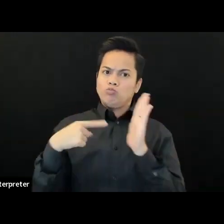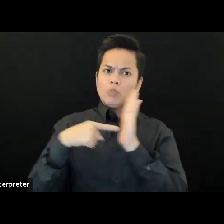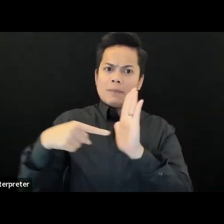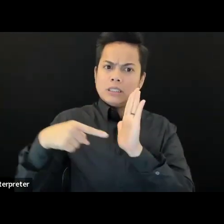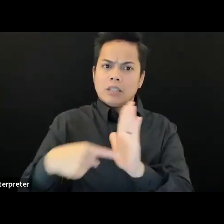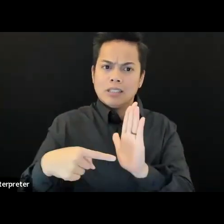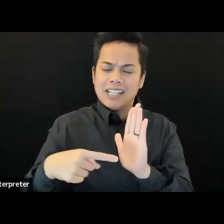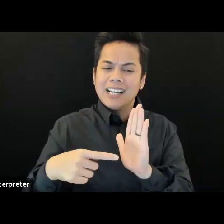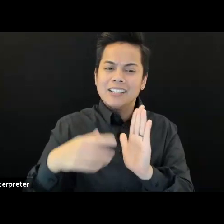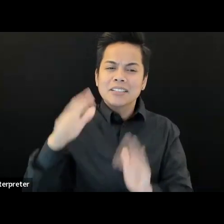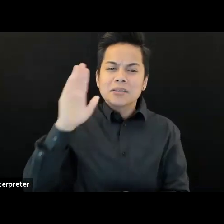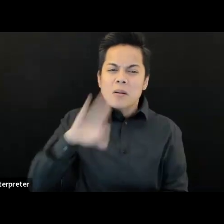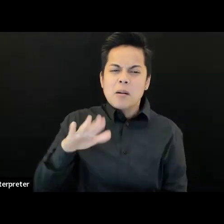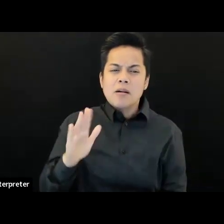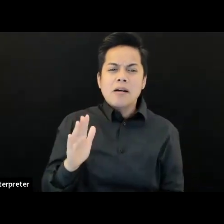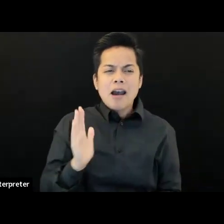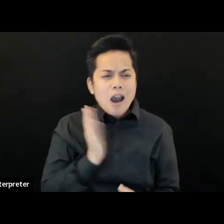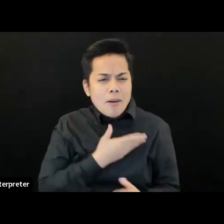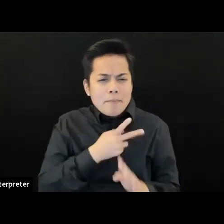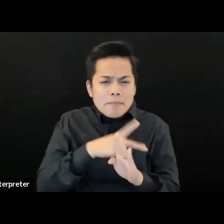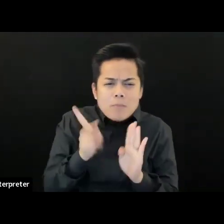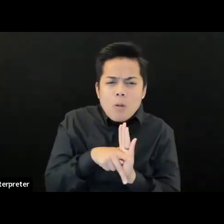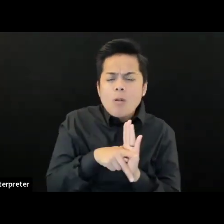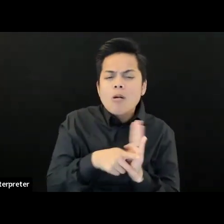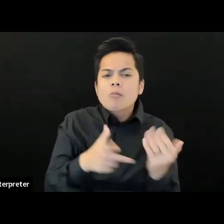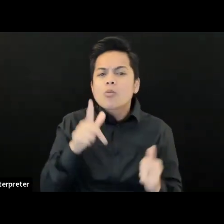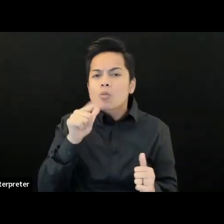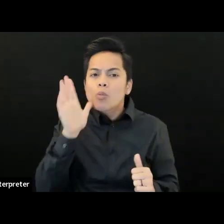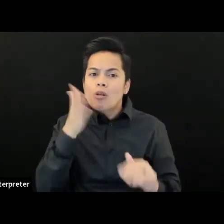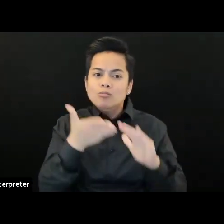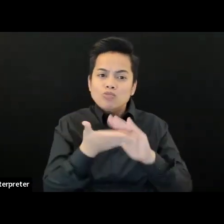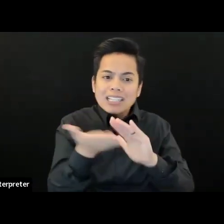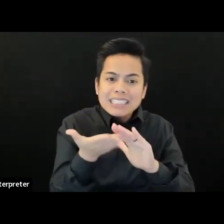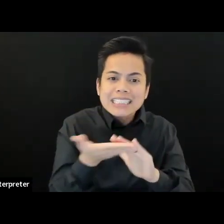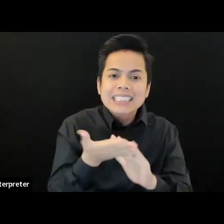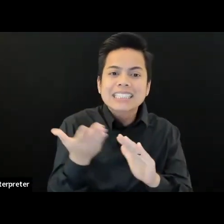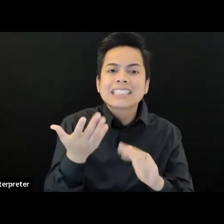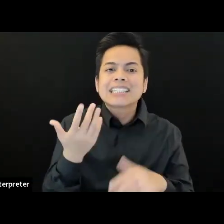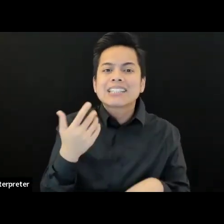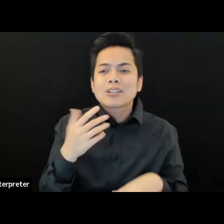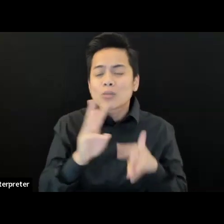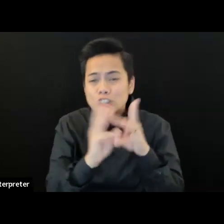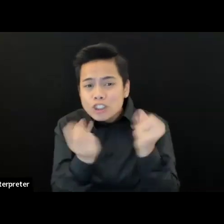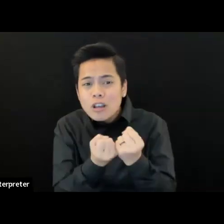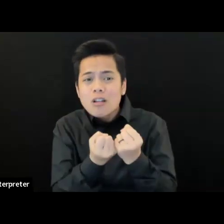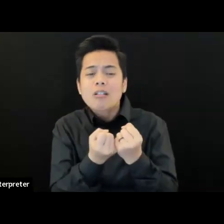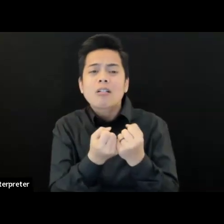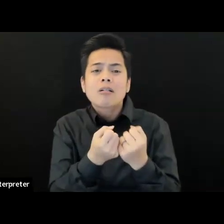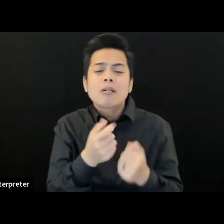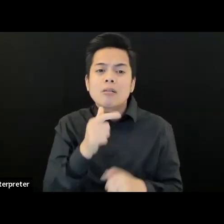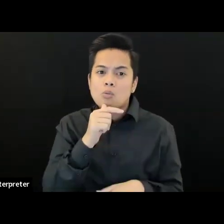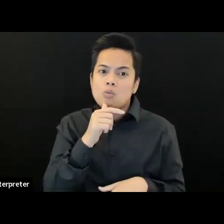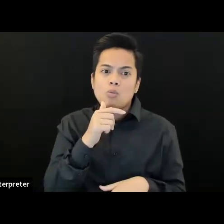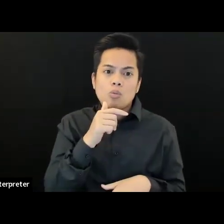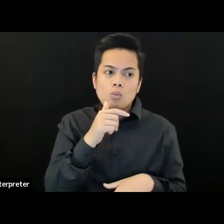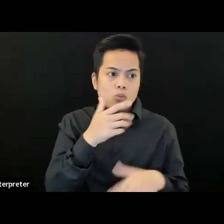to be leading the workshops and the, the programs that we're, we're running, who's on our advisory council. And of course our staffing itself is